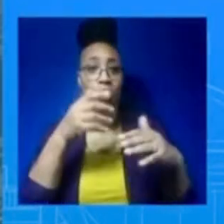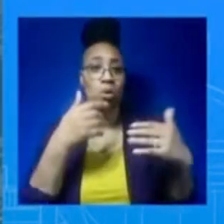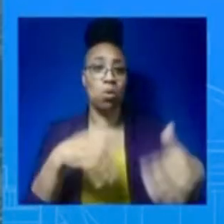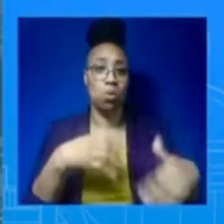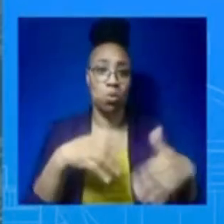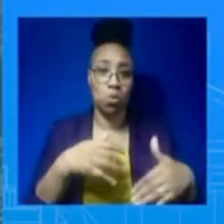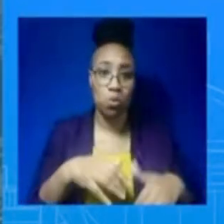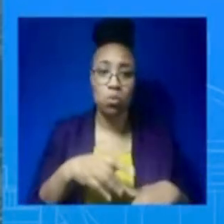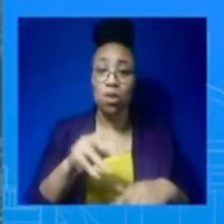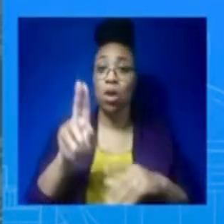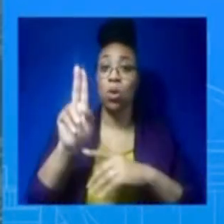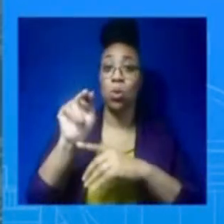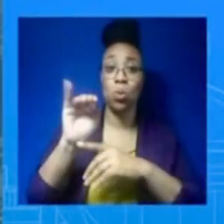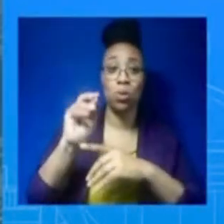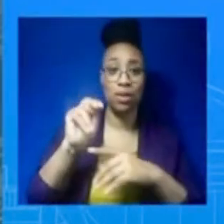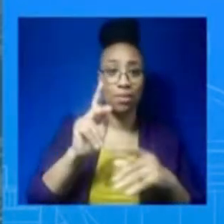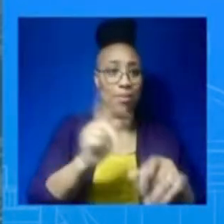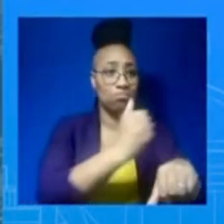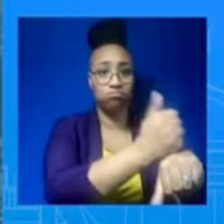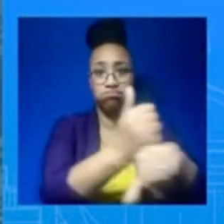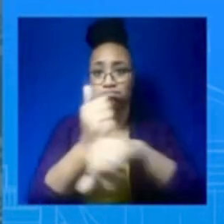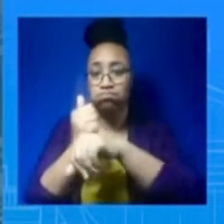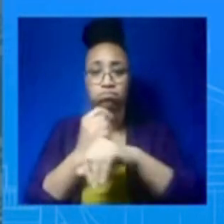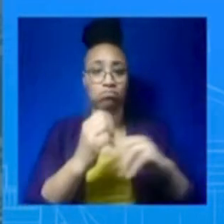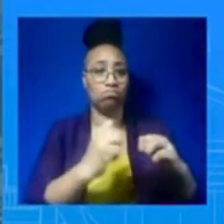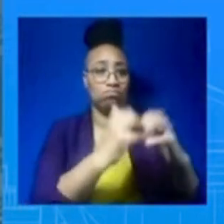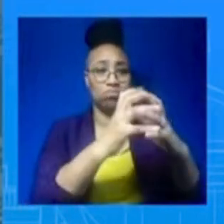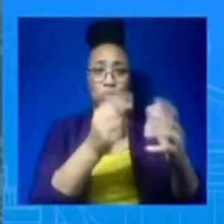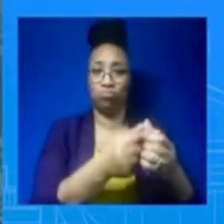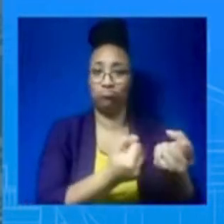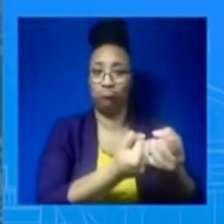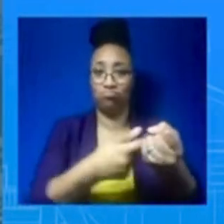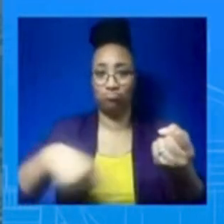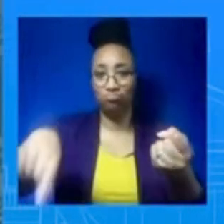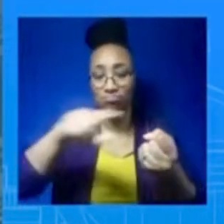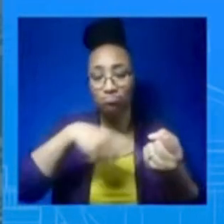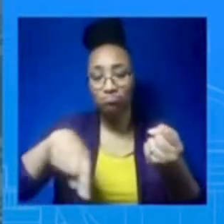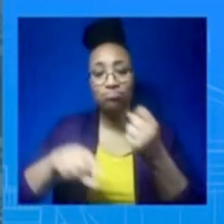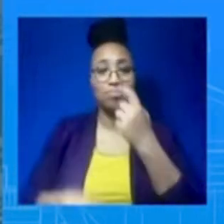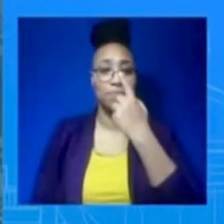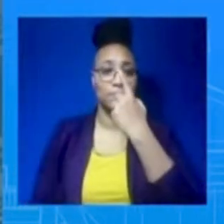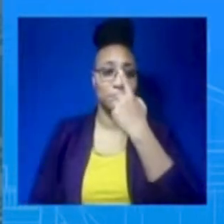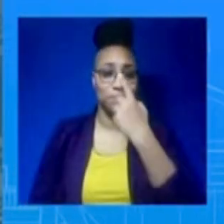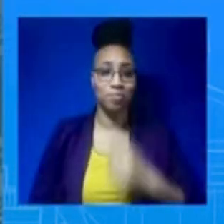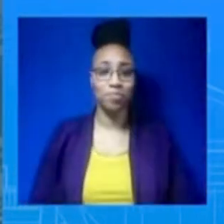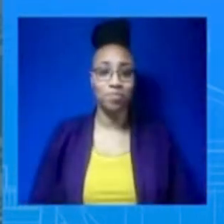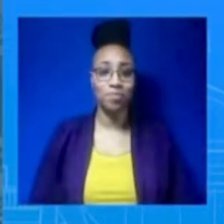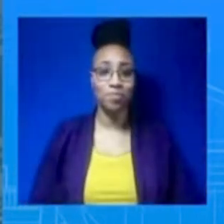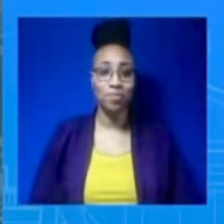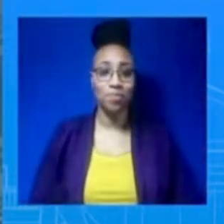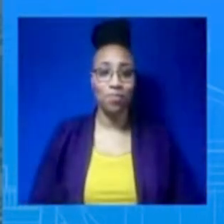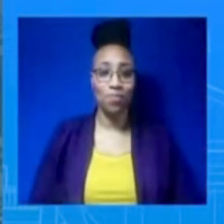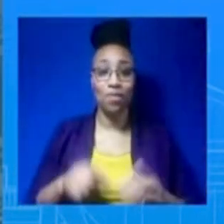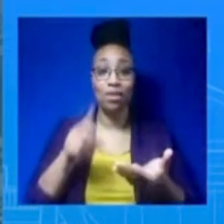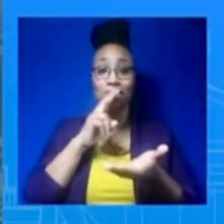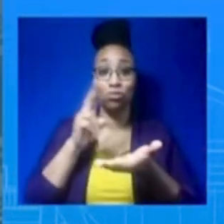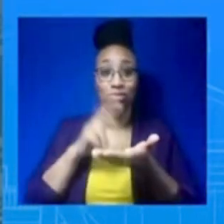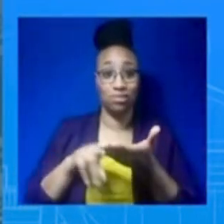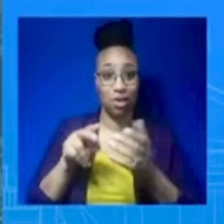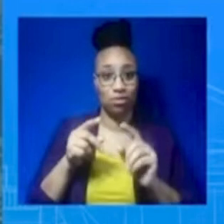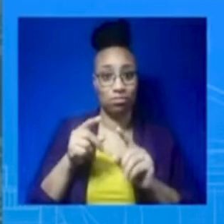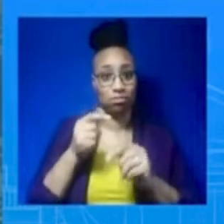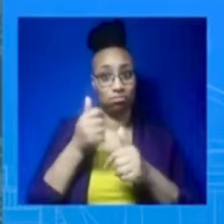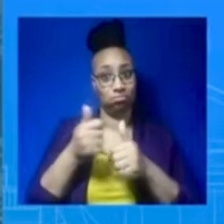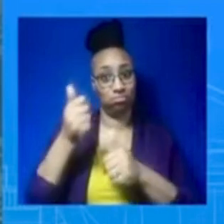for millions of working Americans and will serve as a model for all future Labor secretaries who truly value American